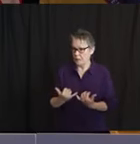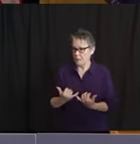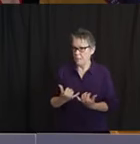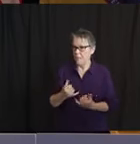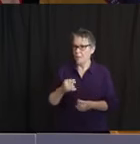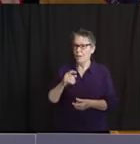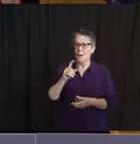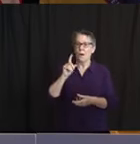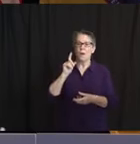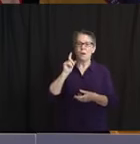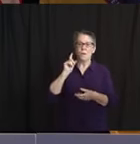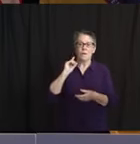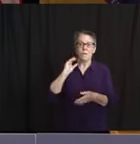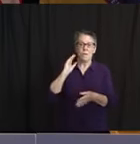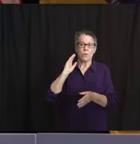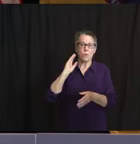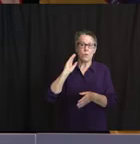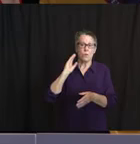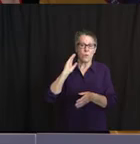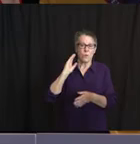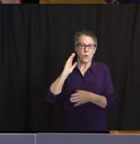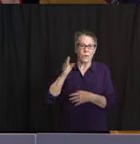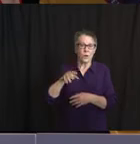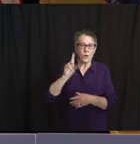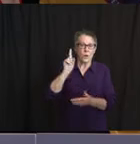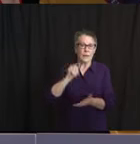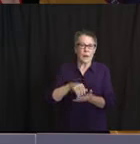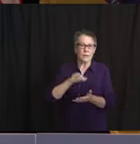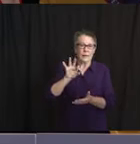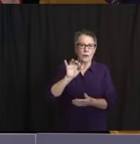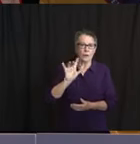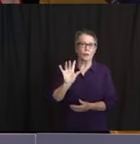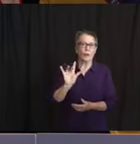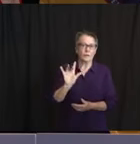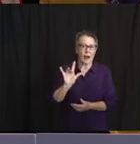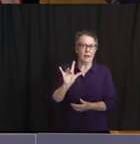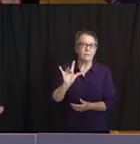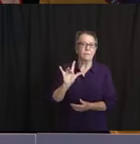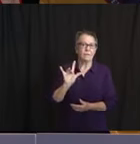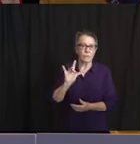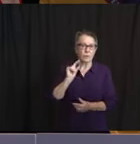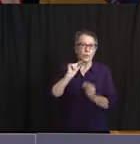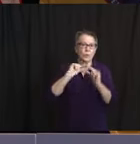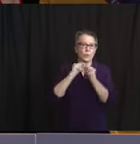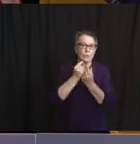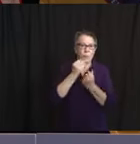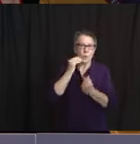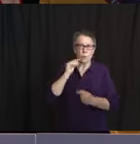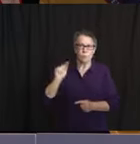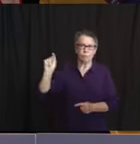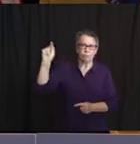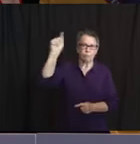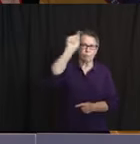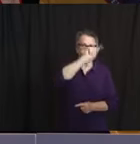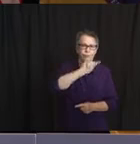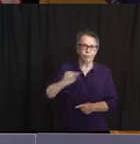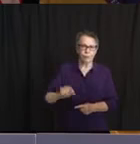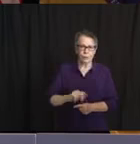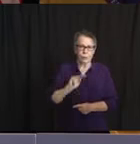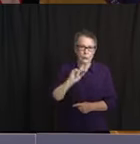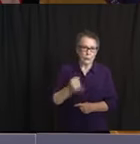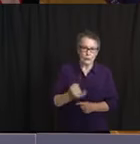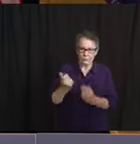The veterans homes have been supported by both the VA and the Department of Health, and have been able to